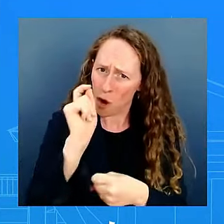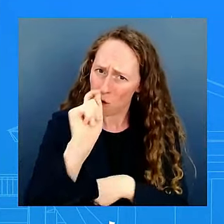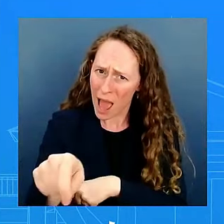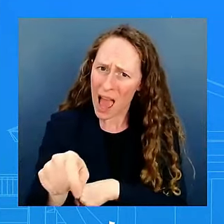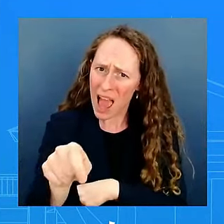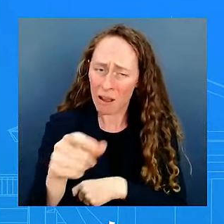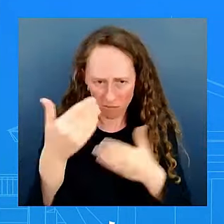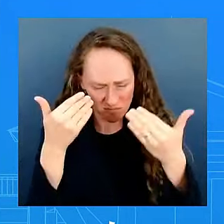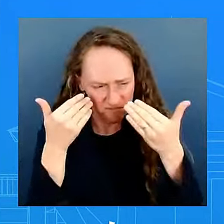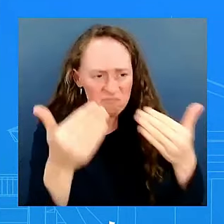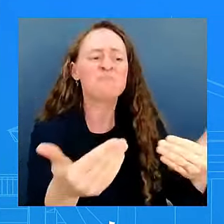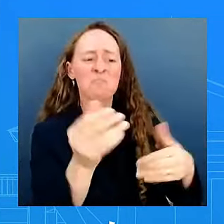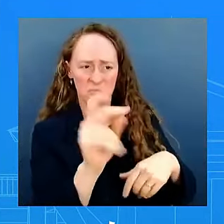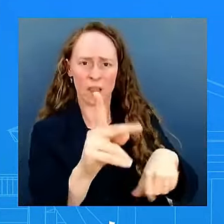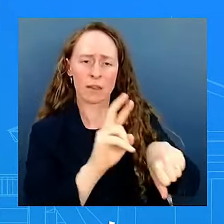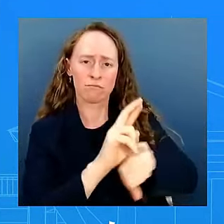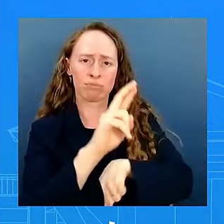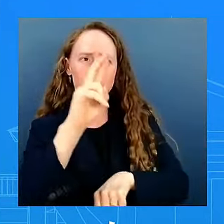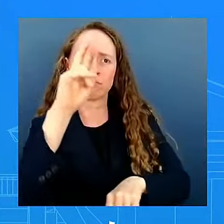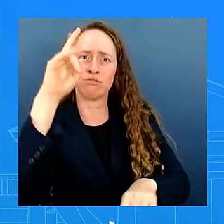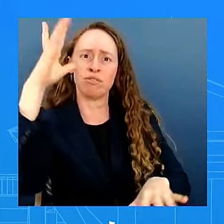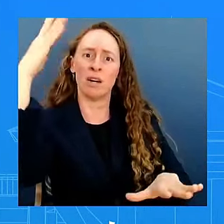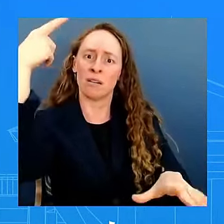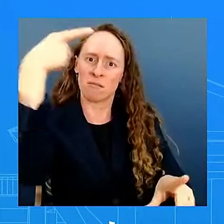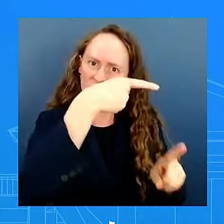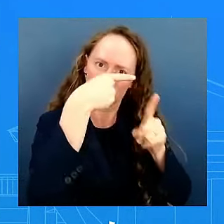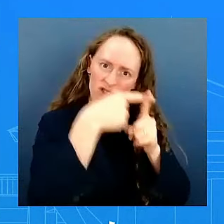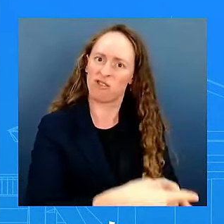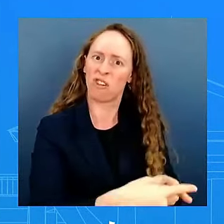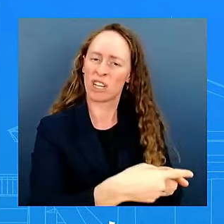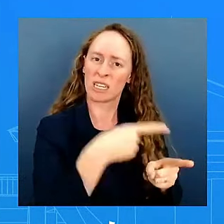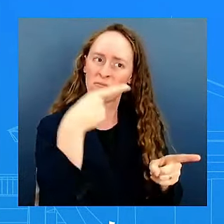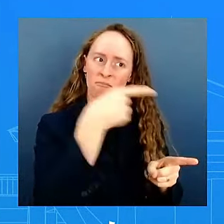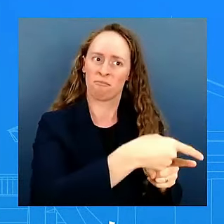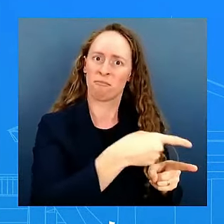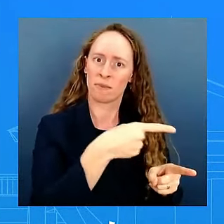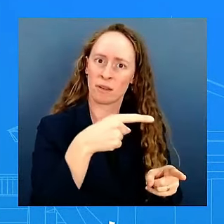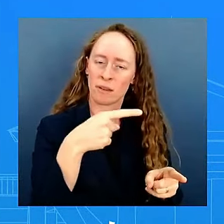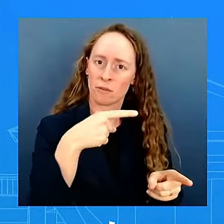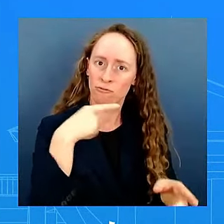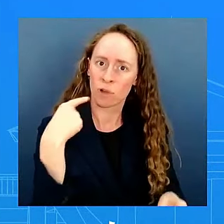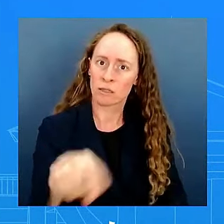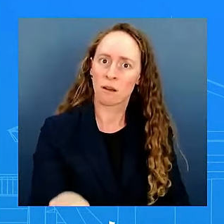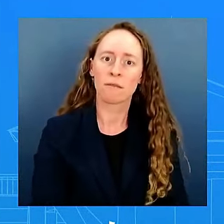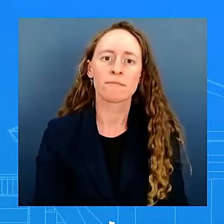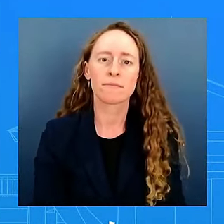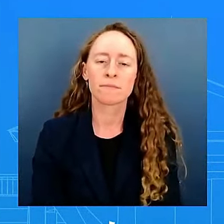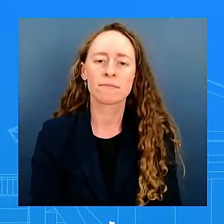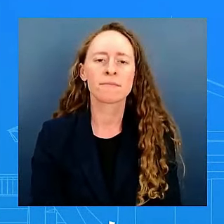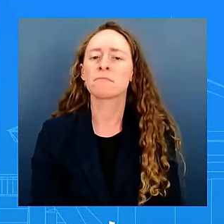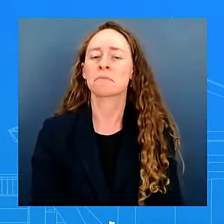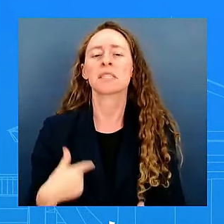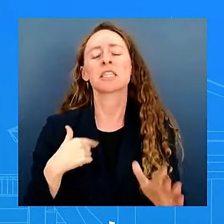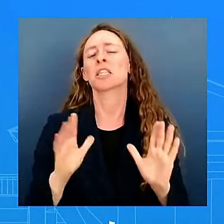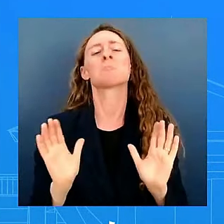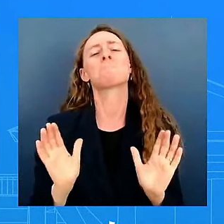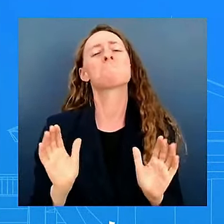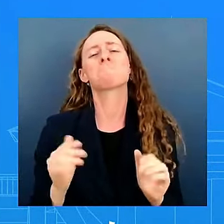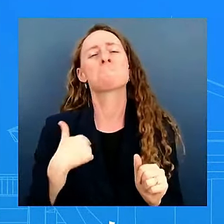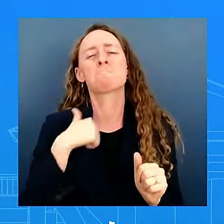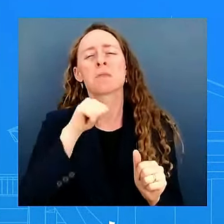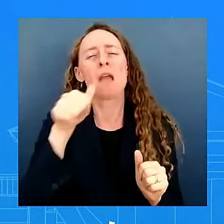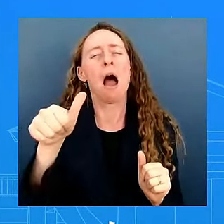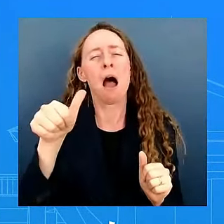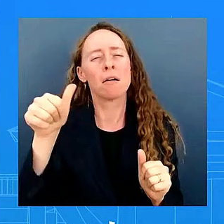announcement uh uh today look the president certainly is looking forward uh to meeting with uh the prime minister uh